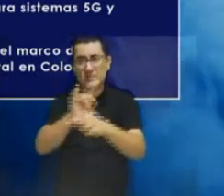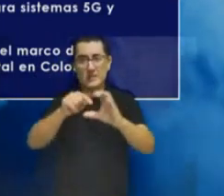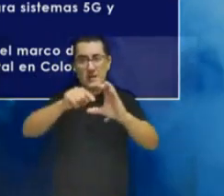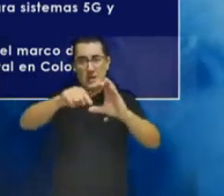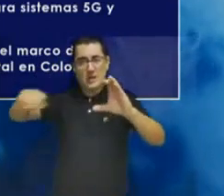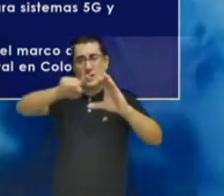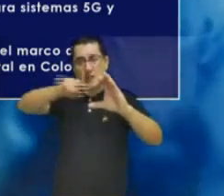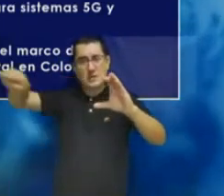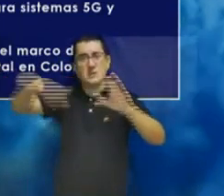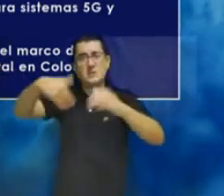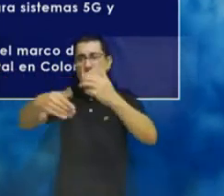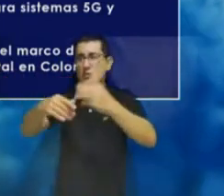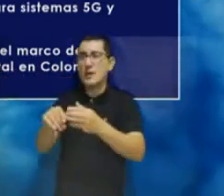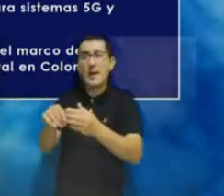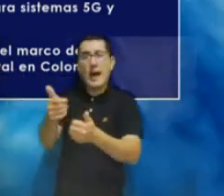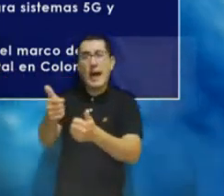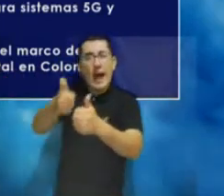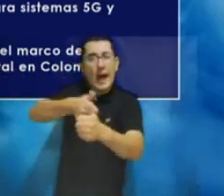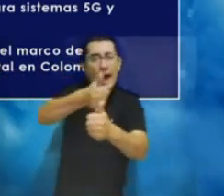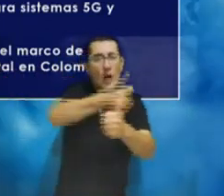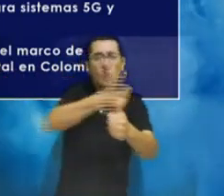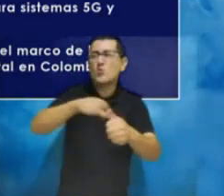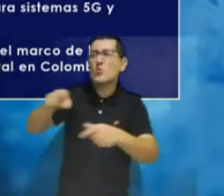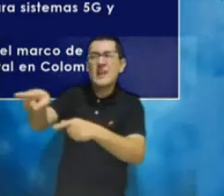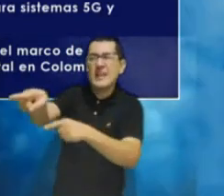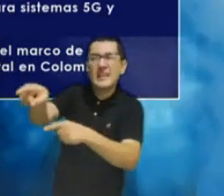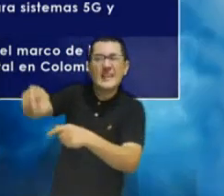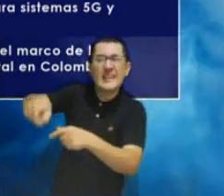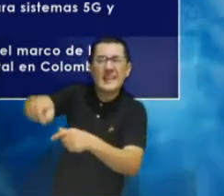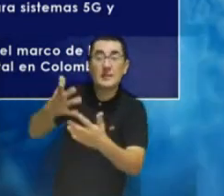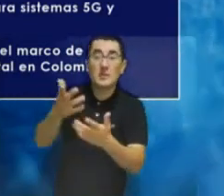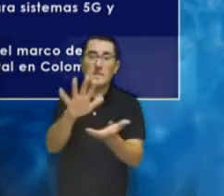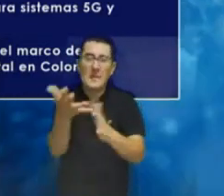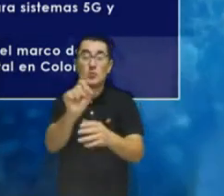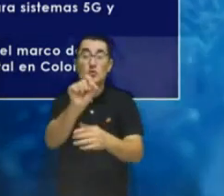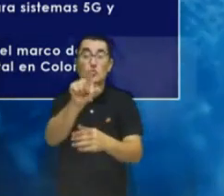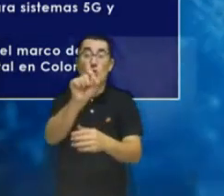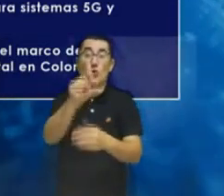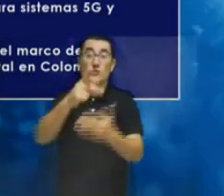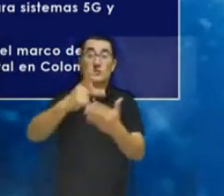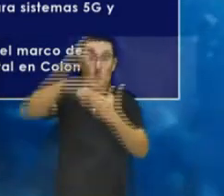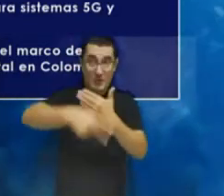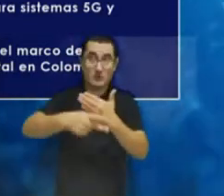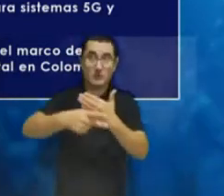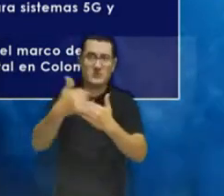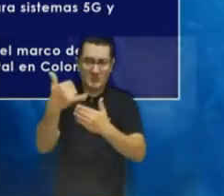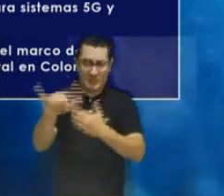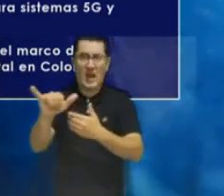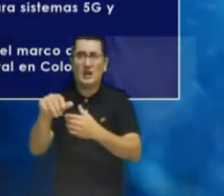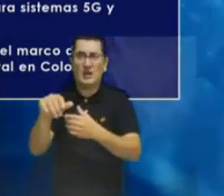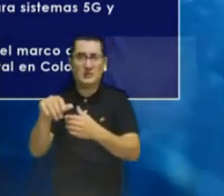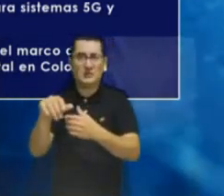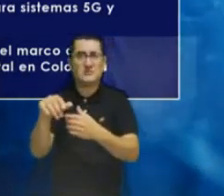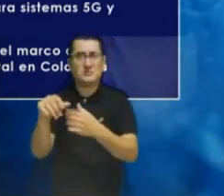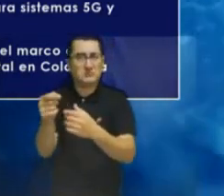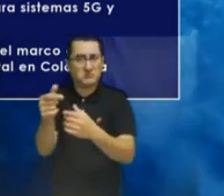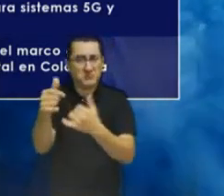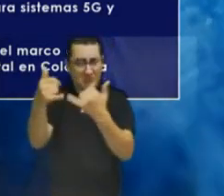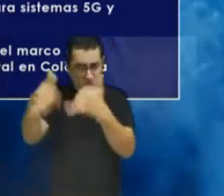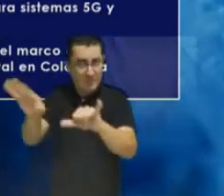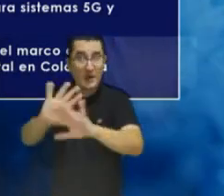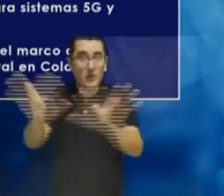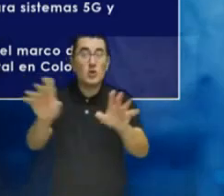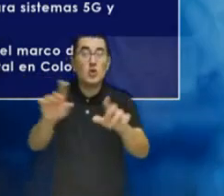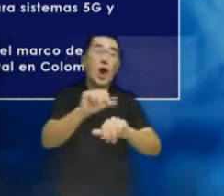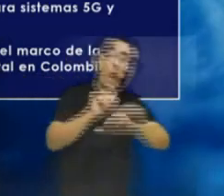treat fairly old stakeholders in the market. And this is part of 11 projects, some of them completed, some of them are still ongoing.